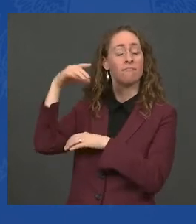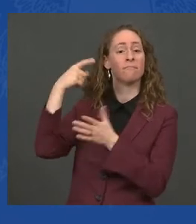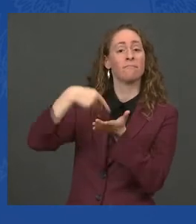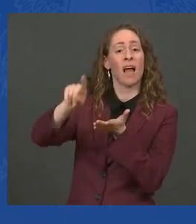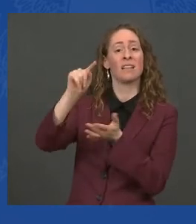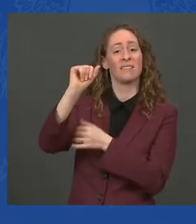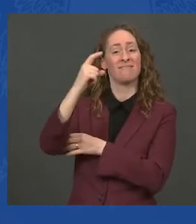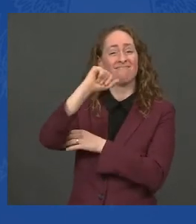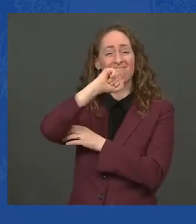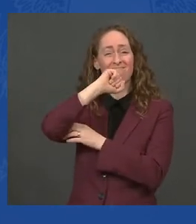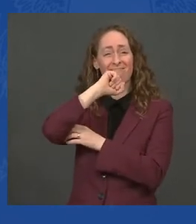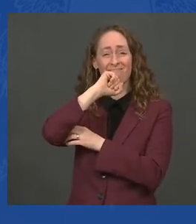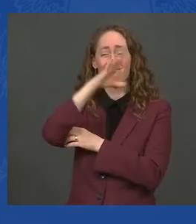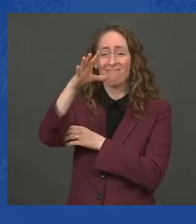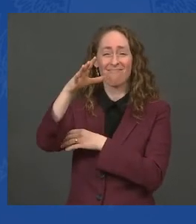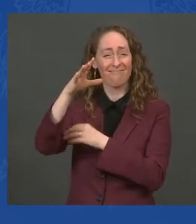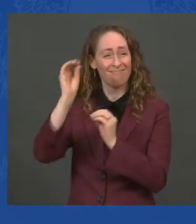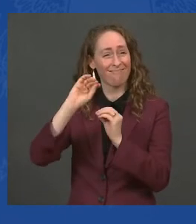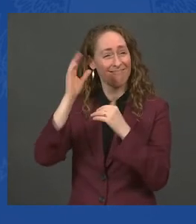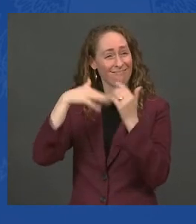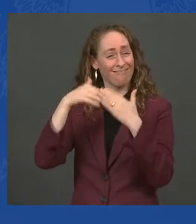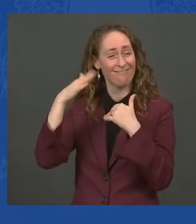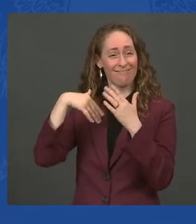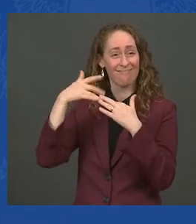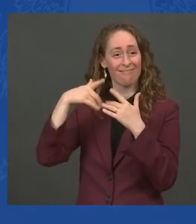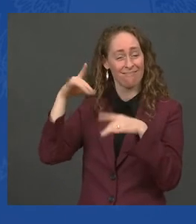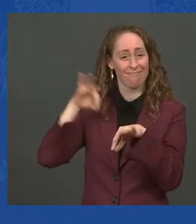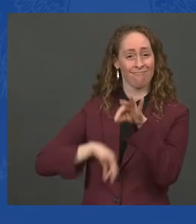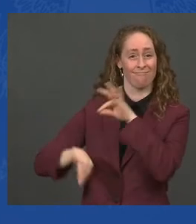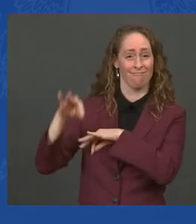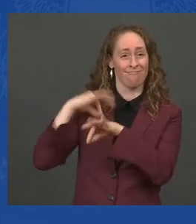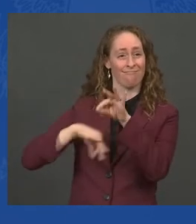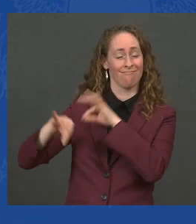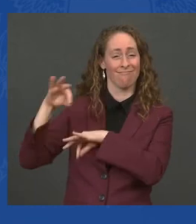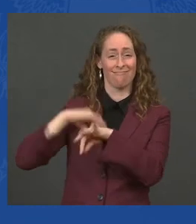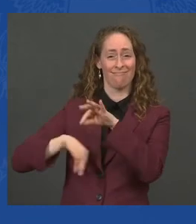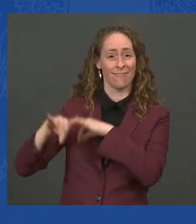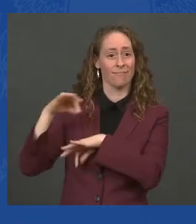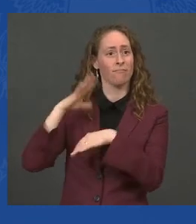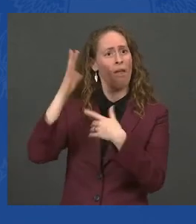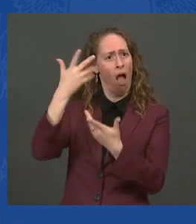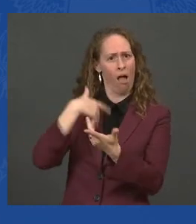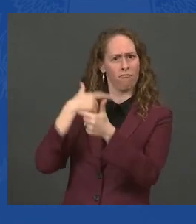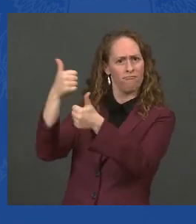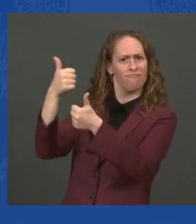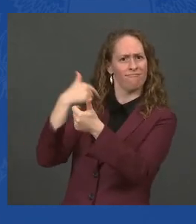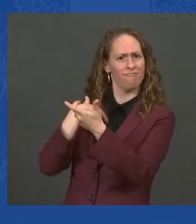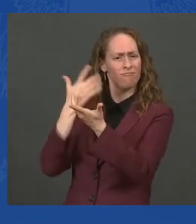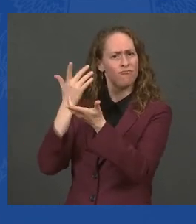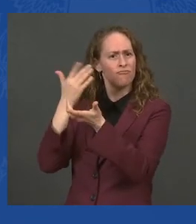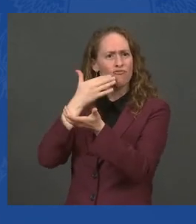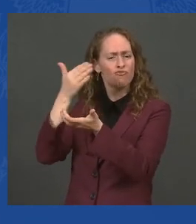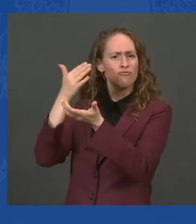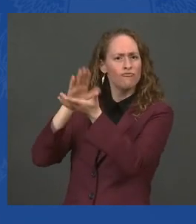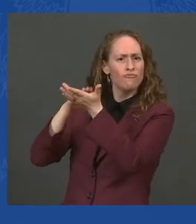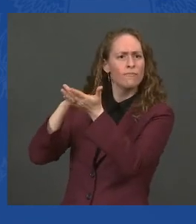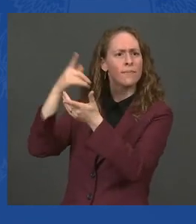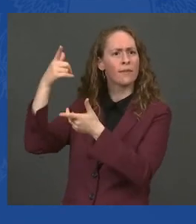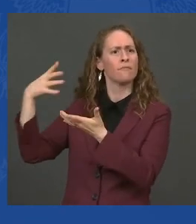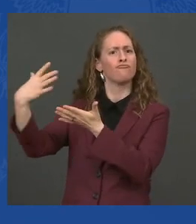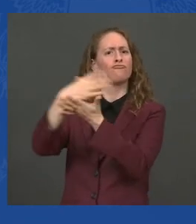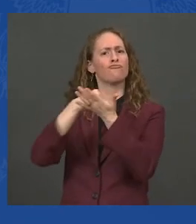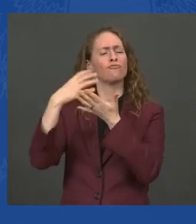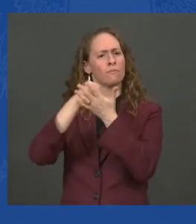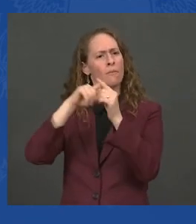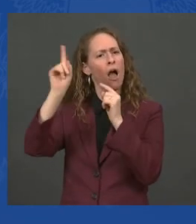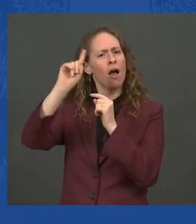to begin to pay their fair share. For example, just retrying corporations to pay a minimum 15